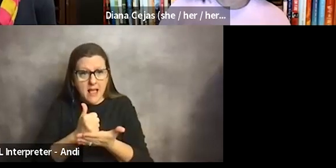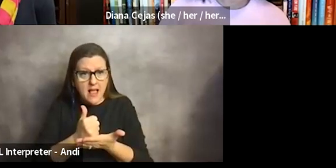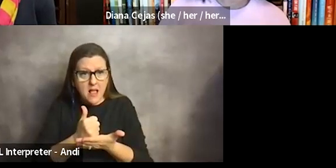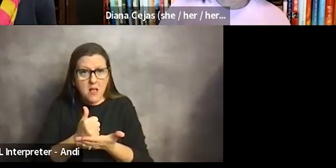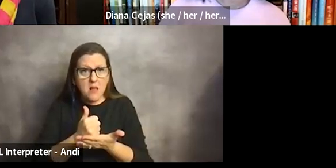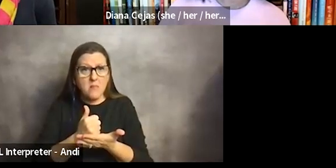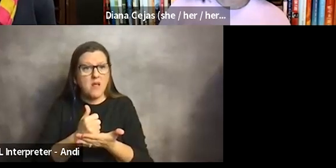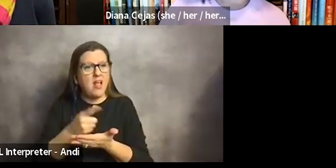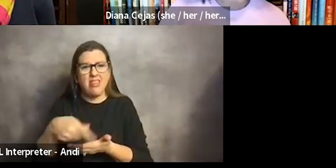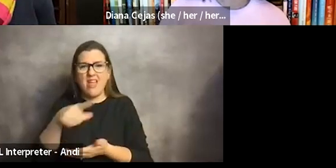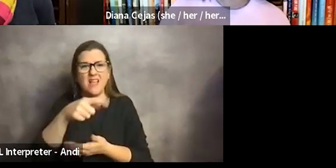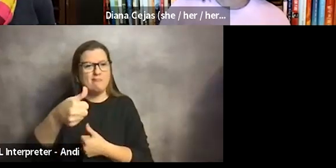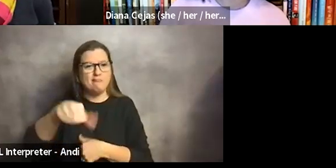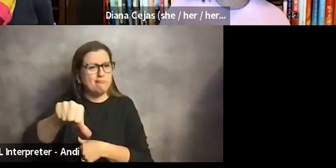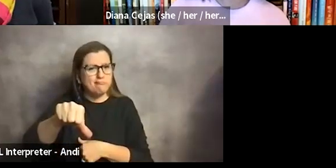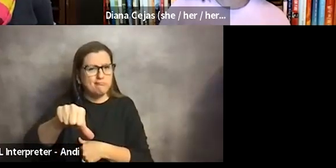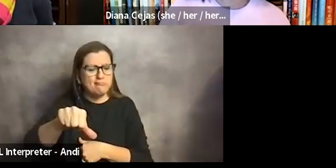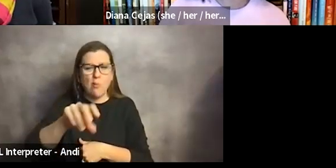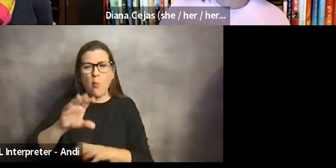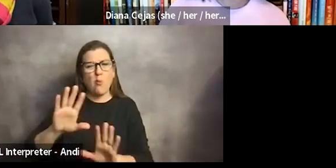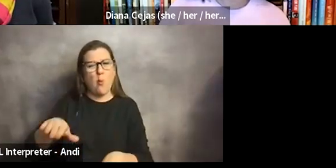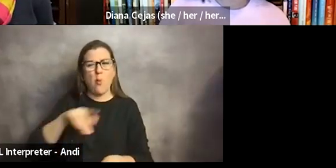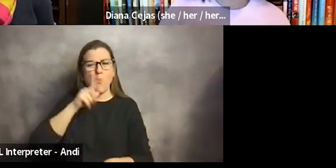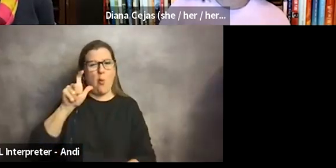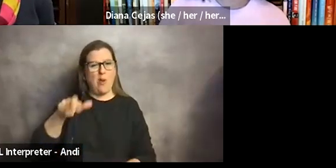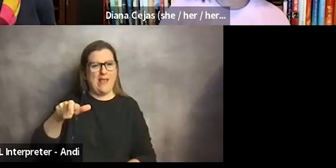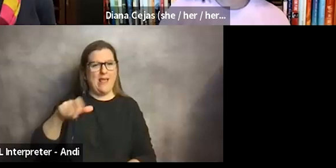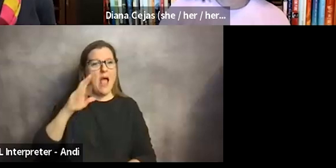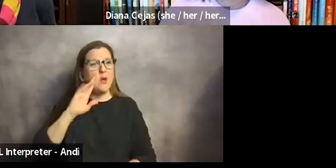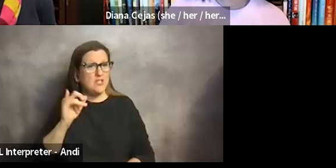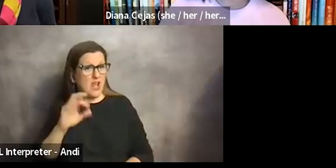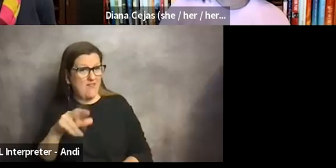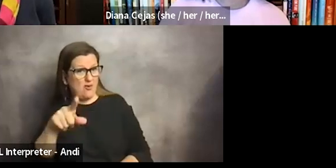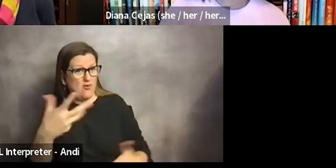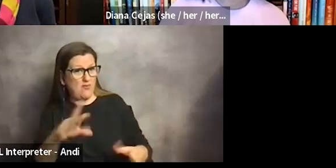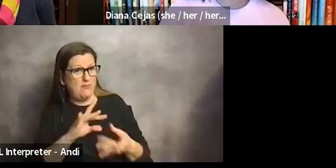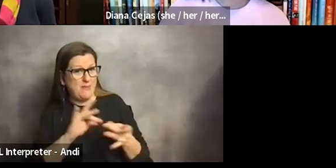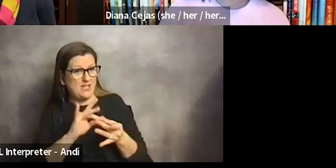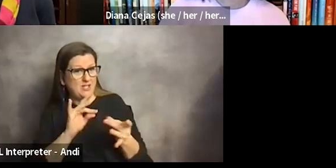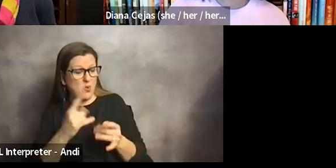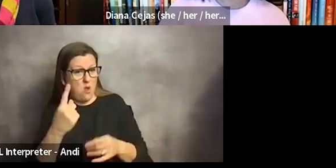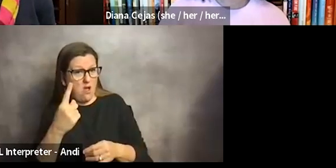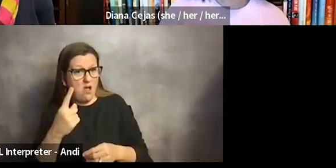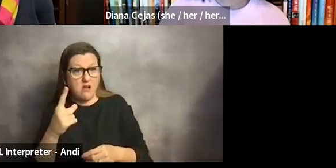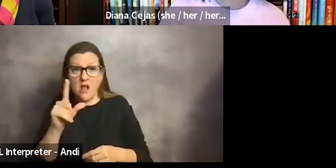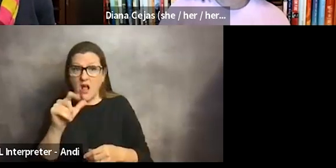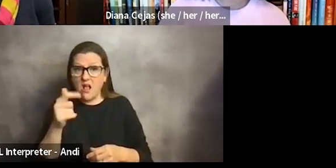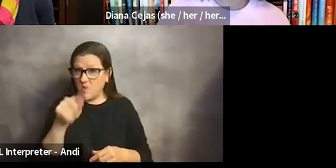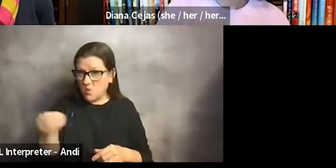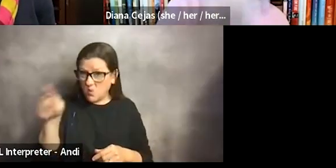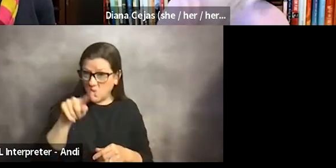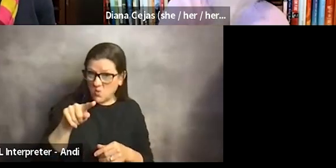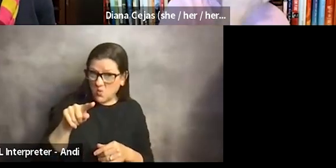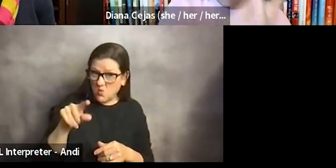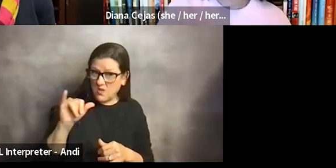accommodation was declined, or you were told you didn't need them. And I know, Jennifer, you mentioned kind of one of them. Has anybody else had any